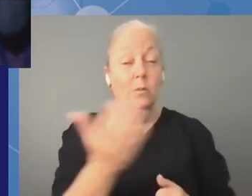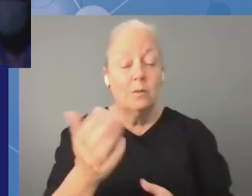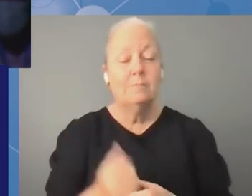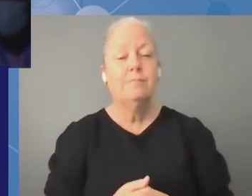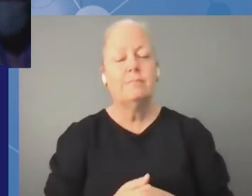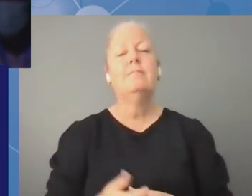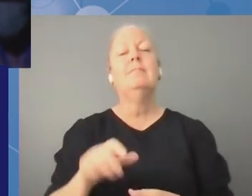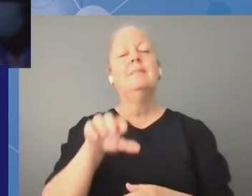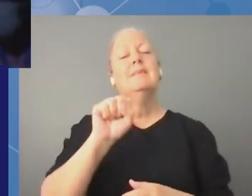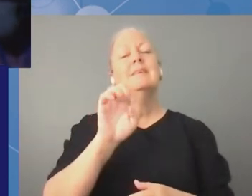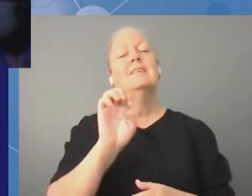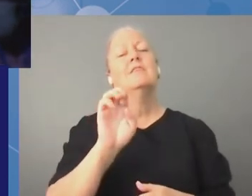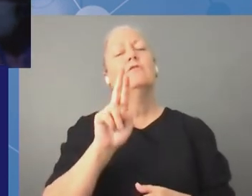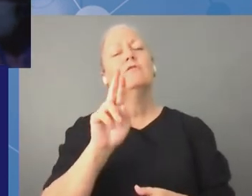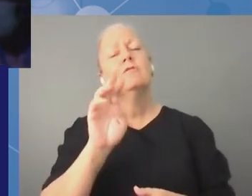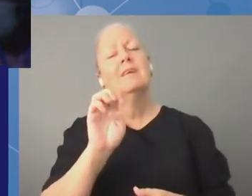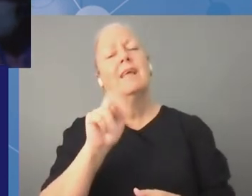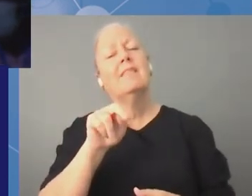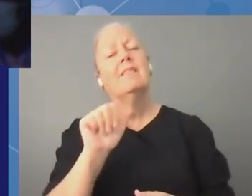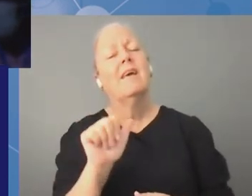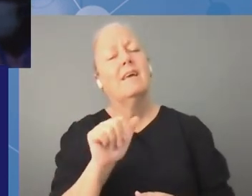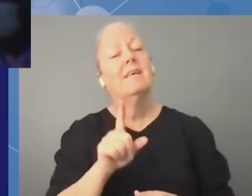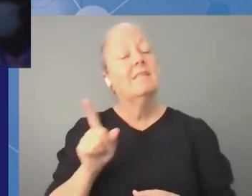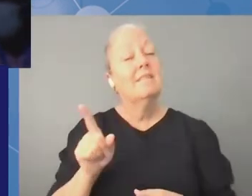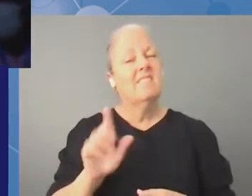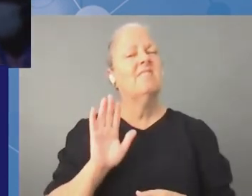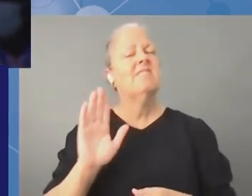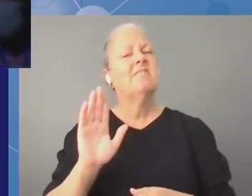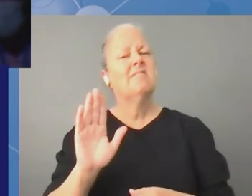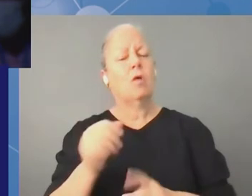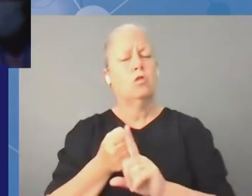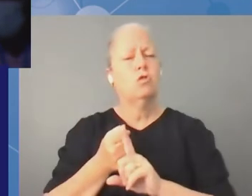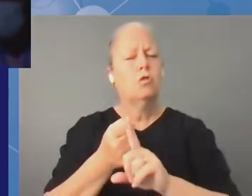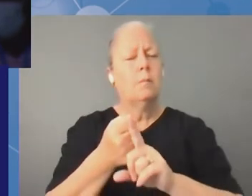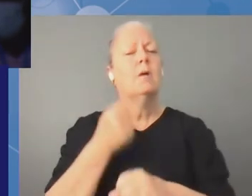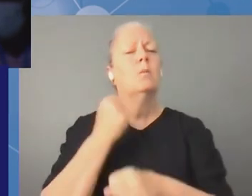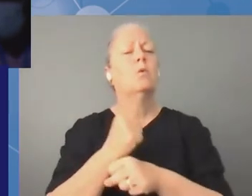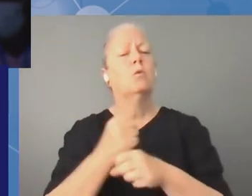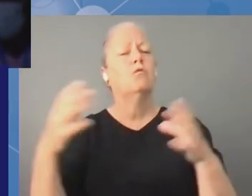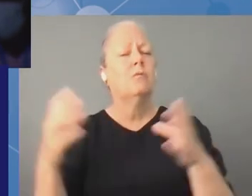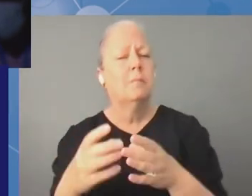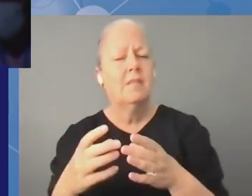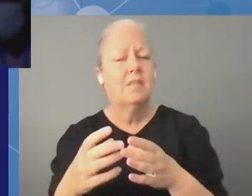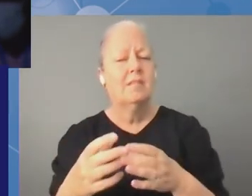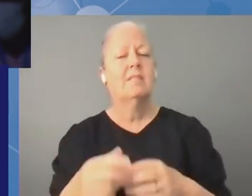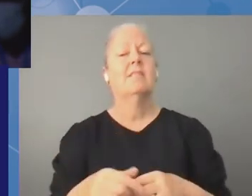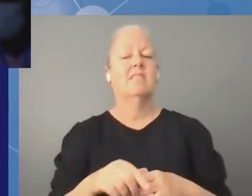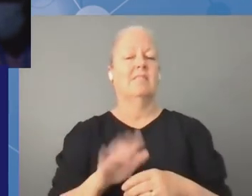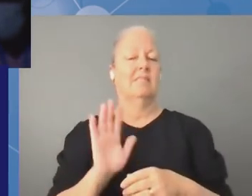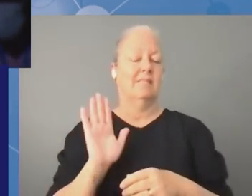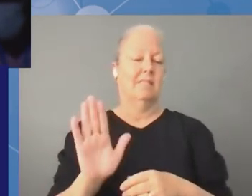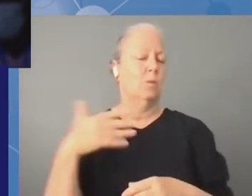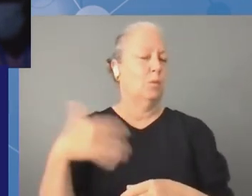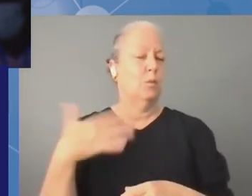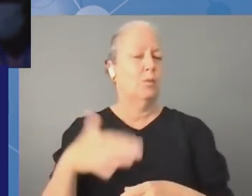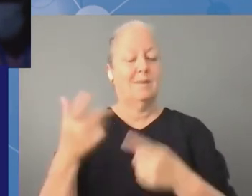in the dynamic coalition working group is literally tremendous and the support that we as dynamic coalitions got